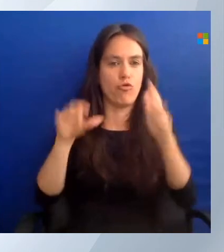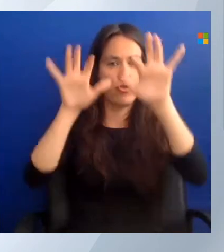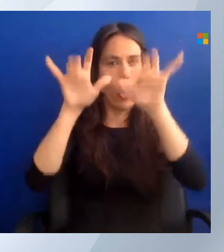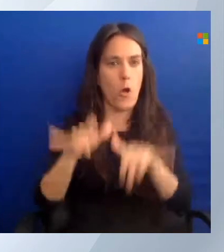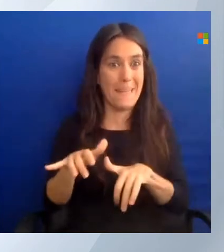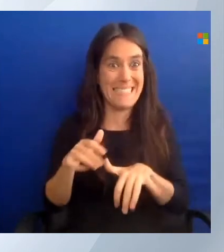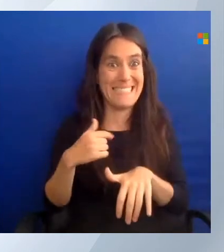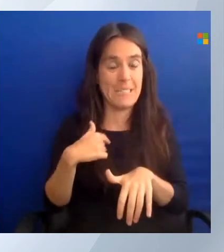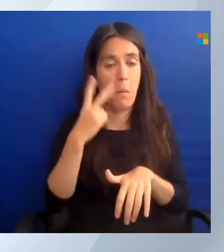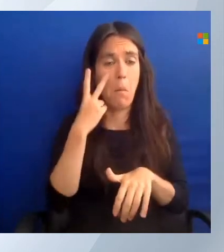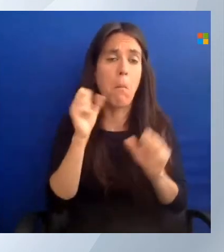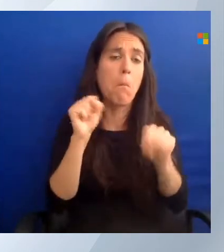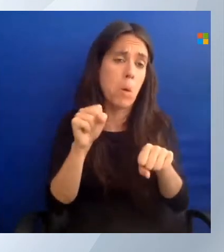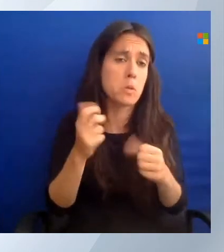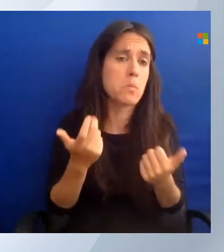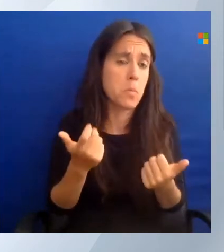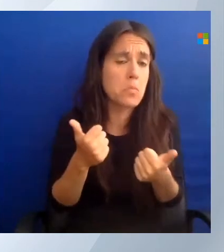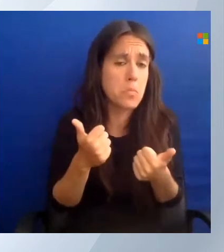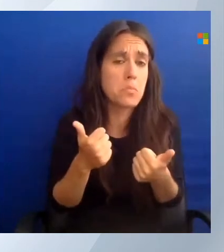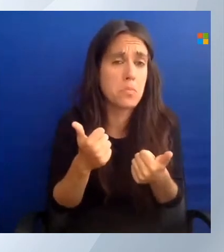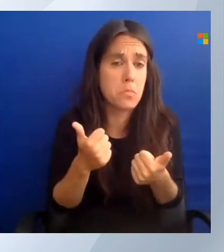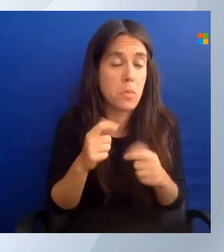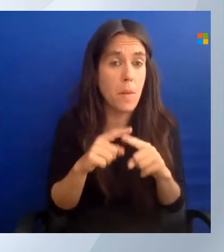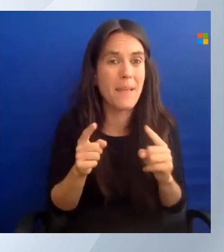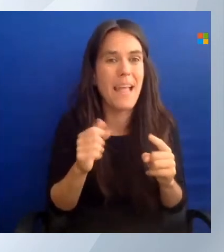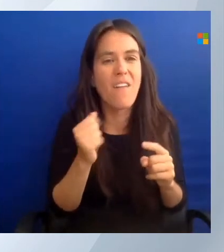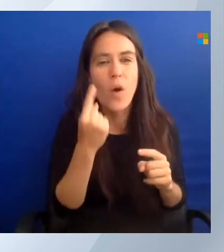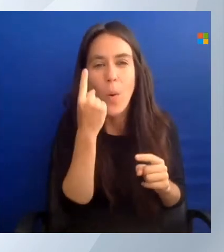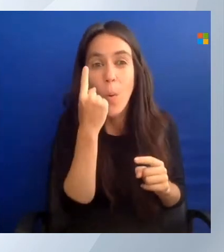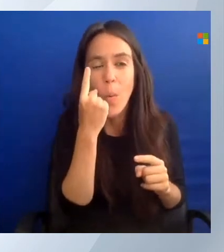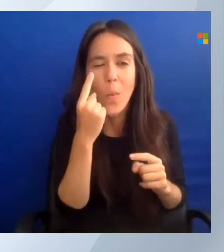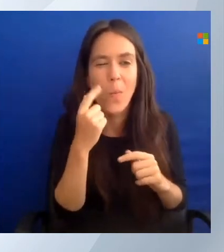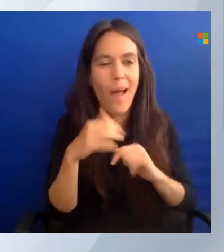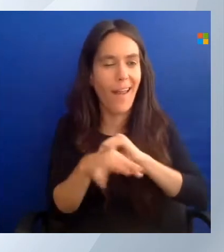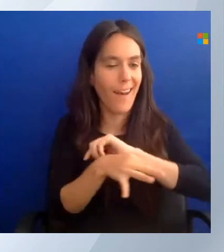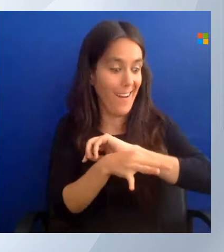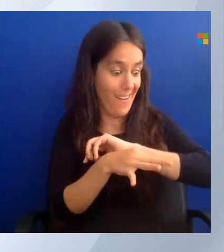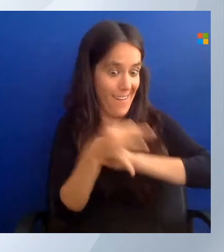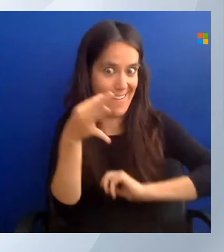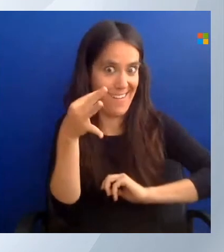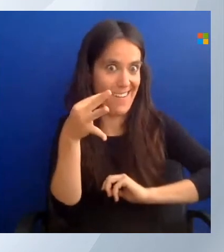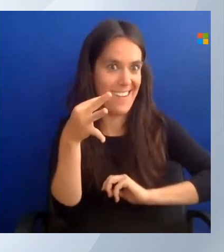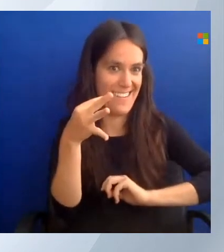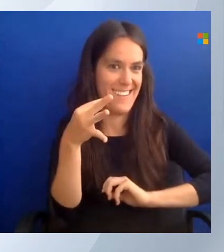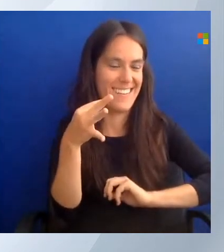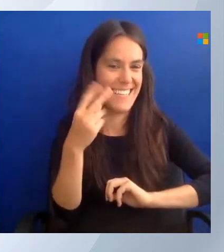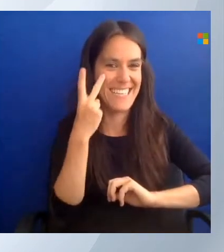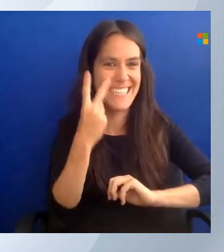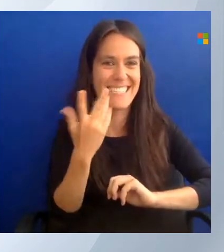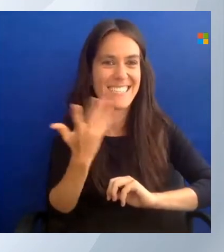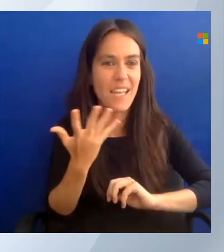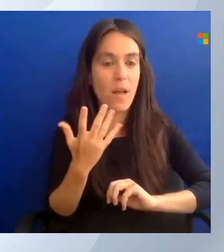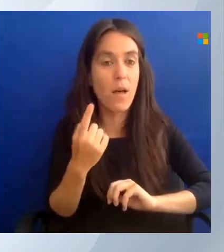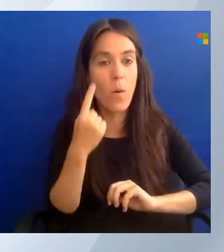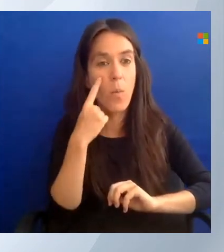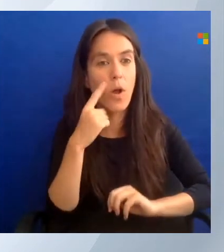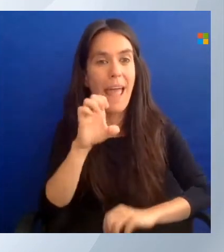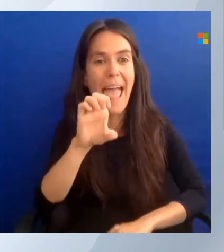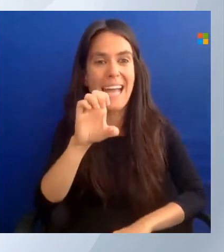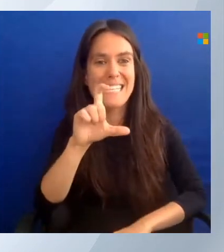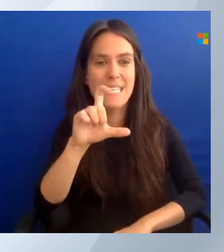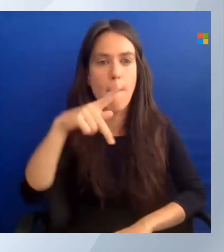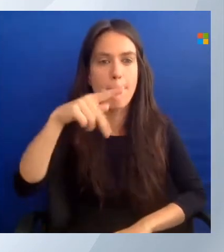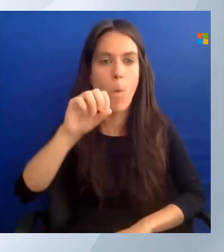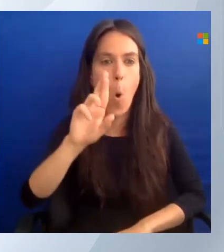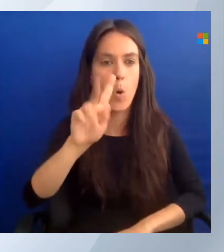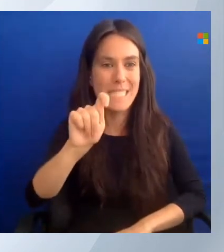absolutely work. but there's one neat little trick in the portal and that is Export Template. And this is in